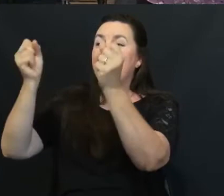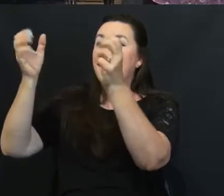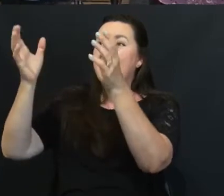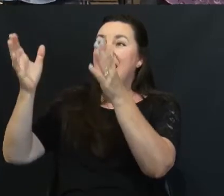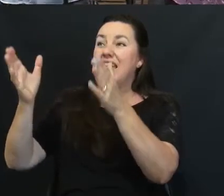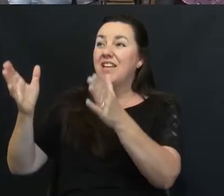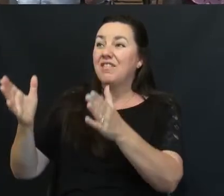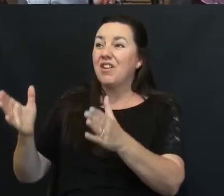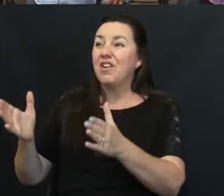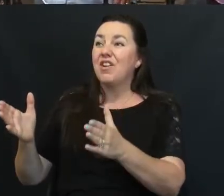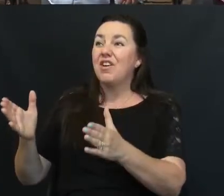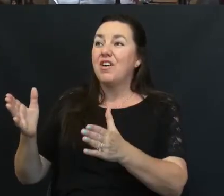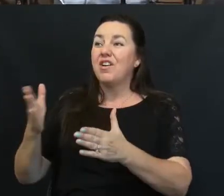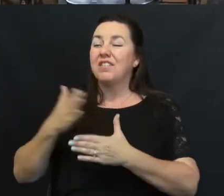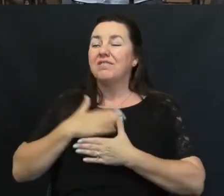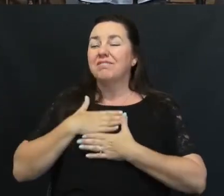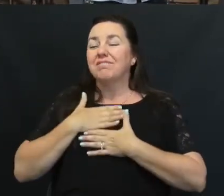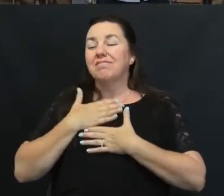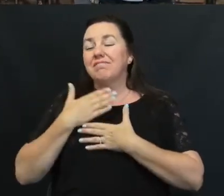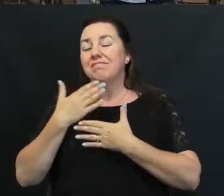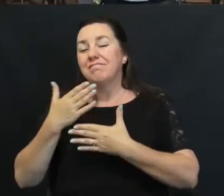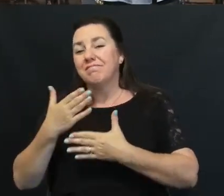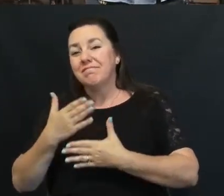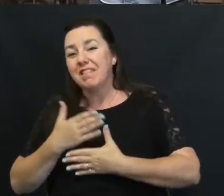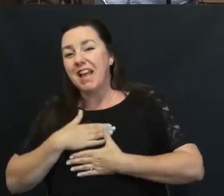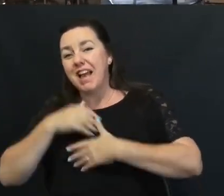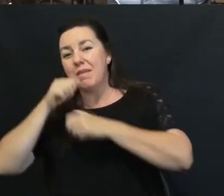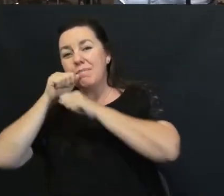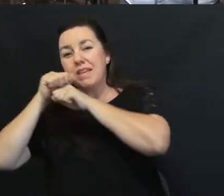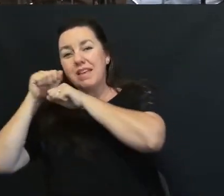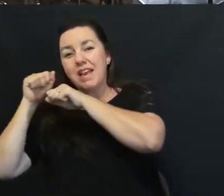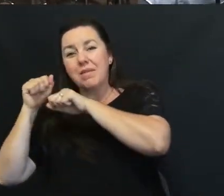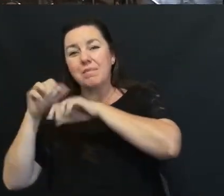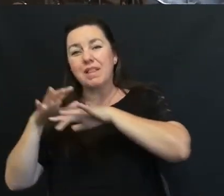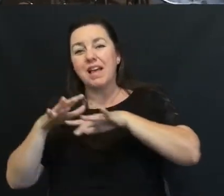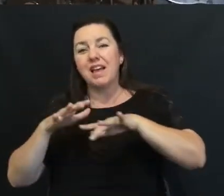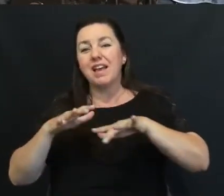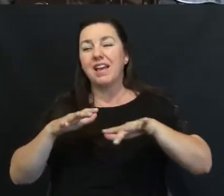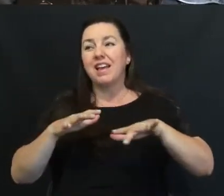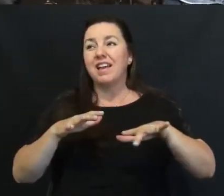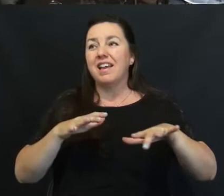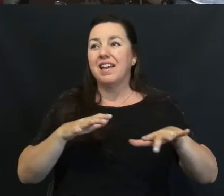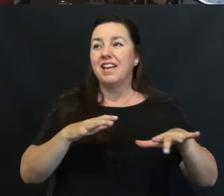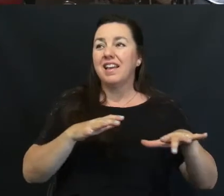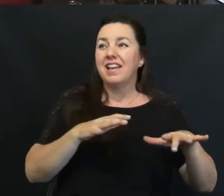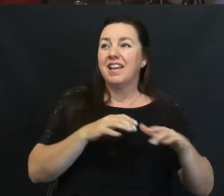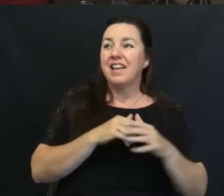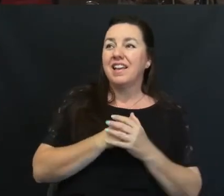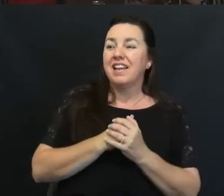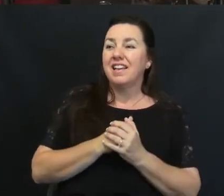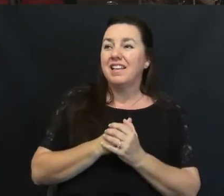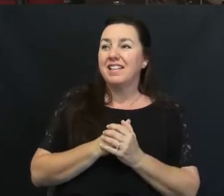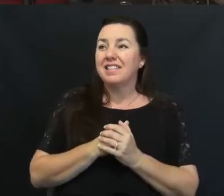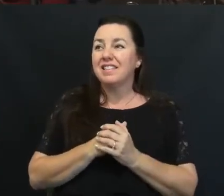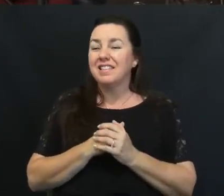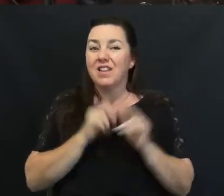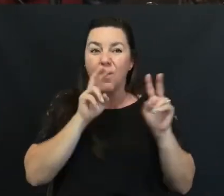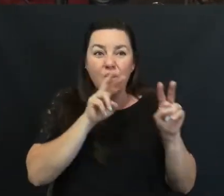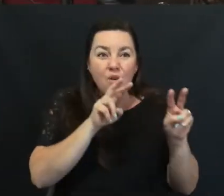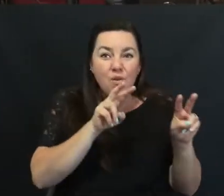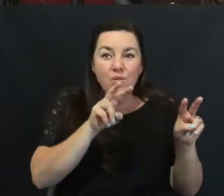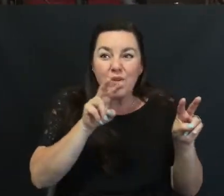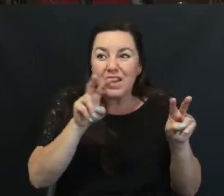Savior Am happy and blessed